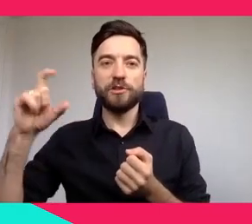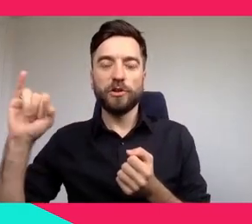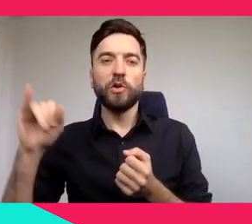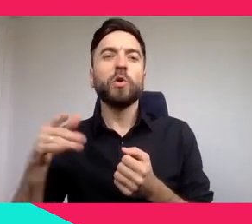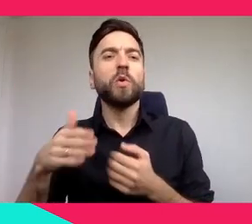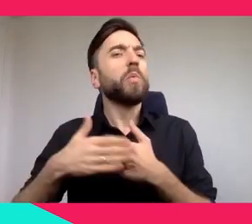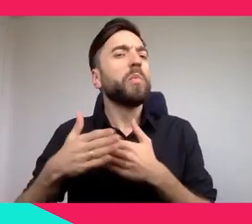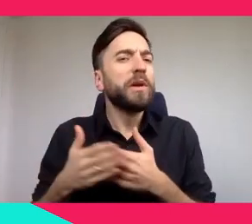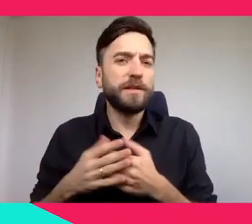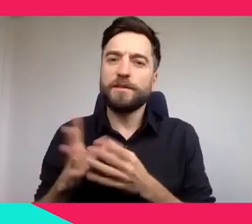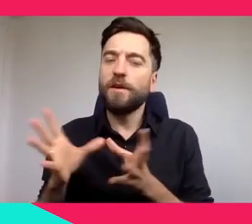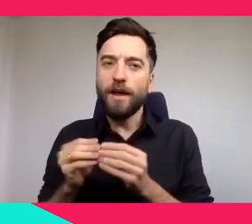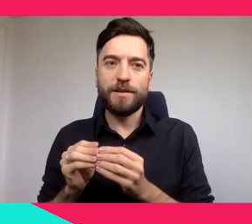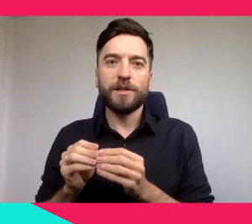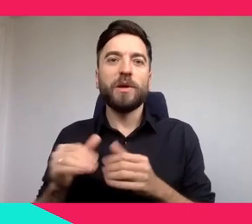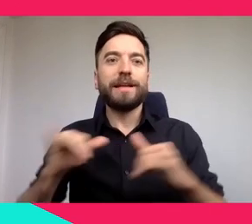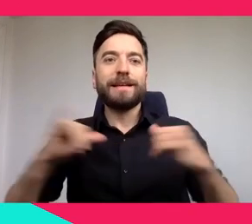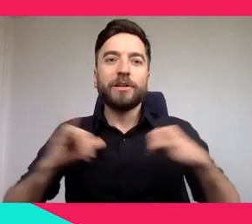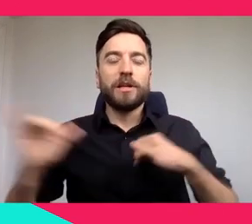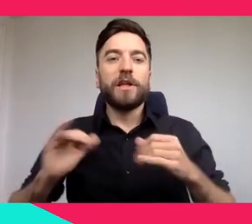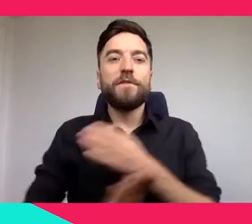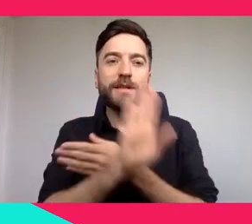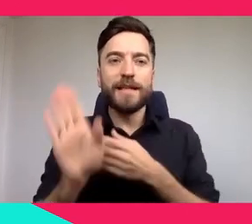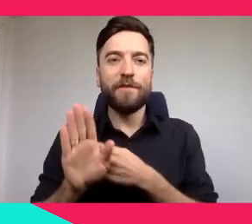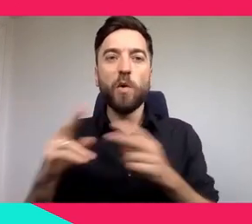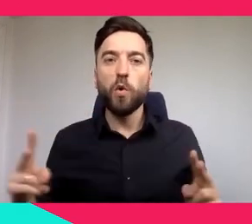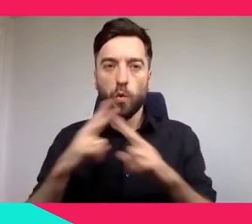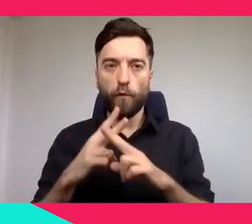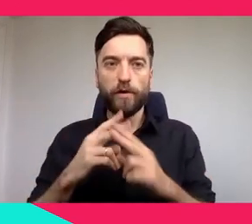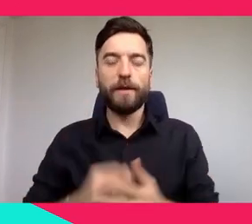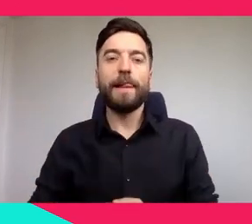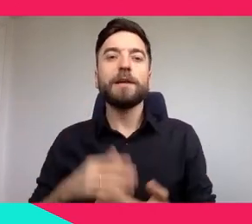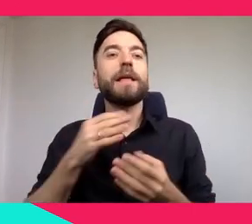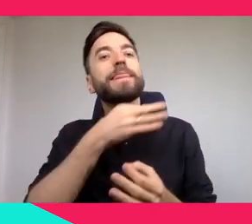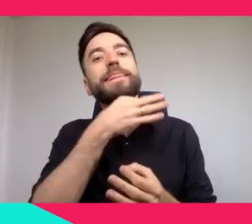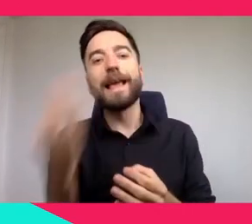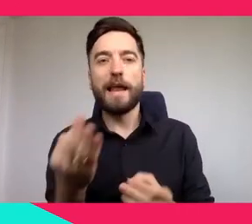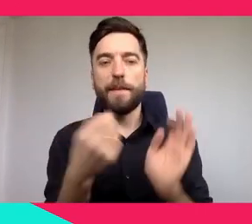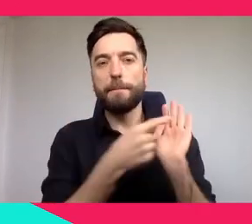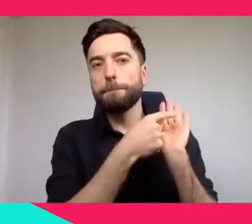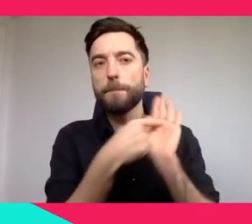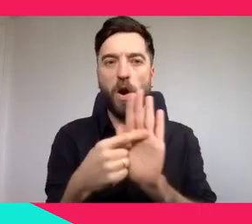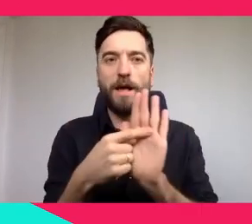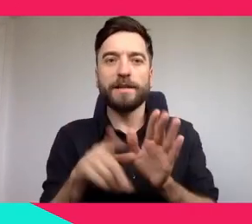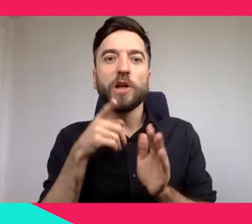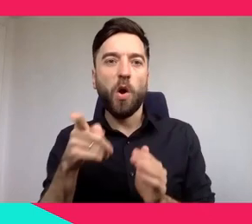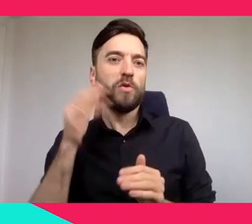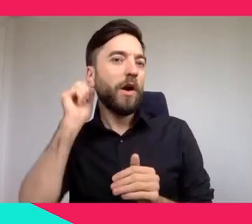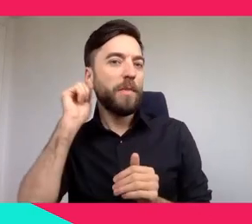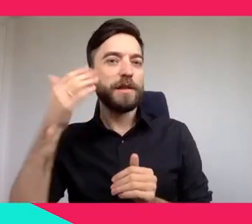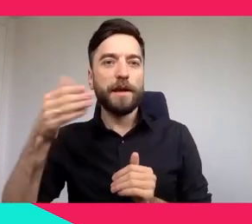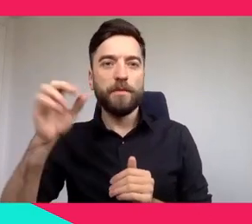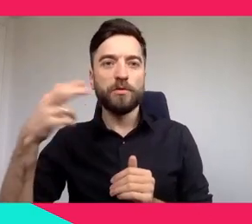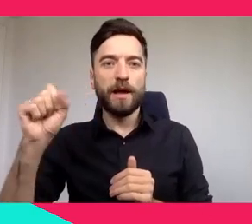because there was a lot of research and interpretation to do, but it was very rewarding. Thousands of visitors could try this